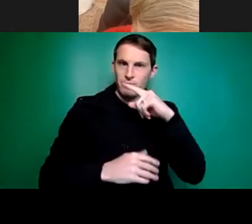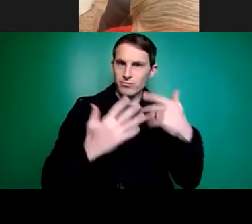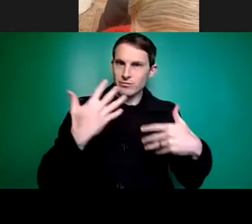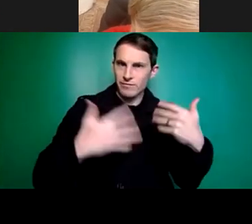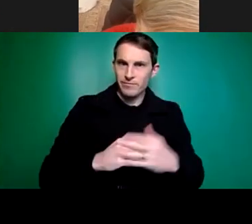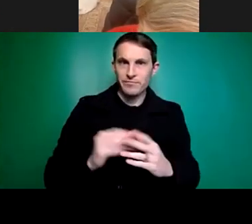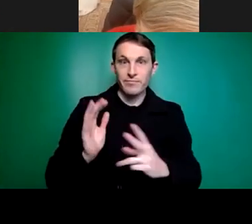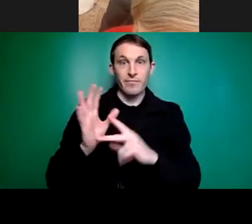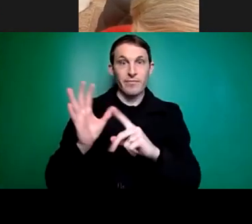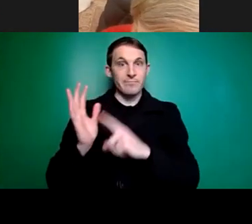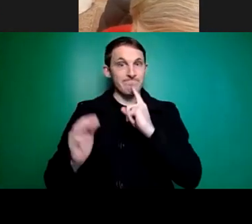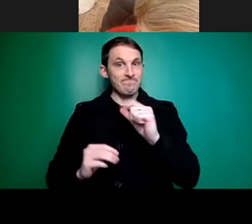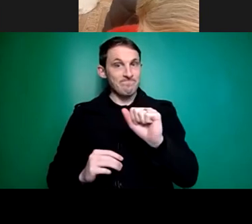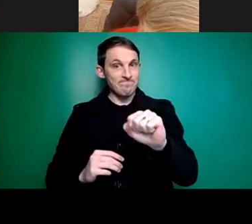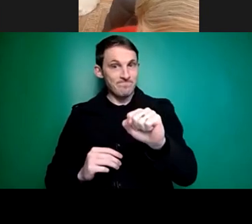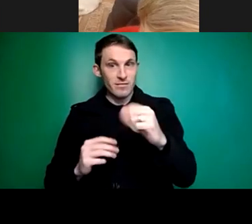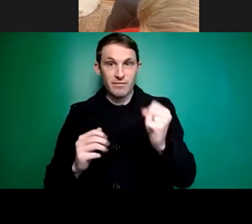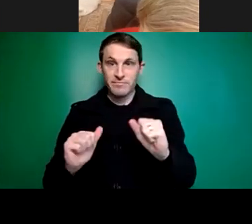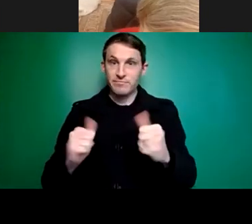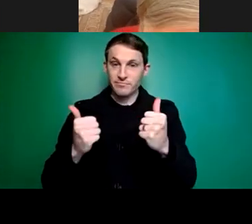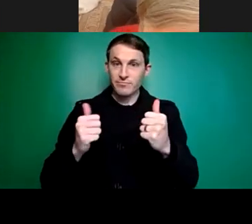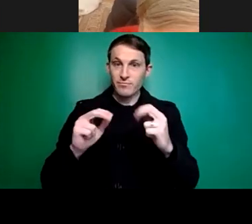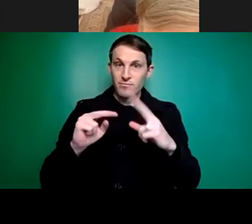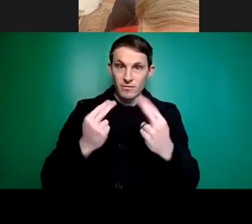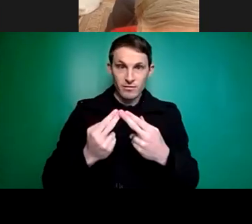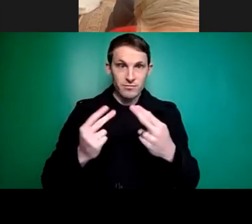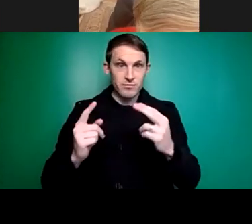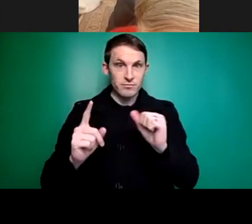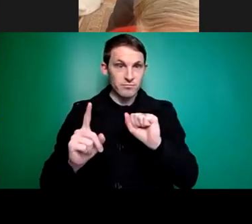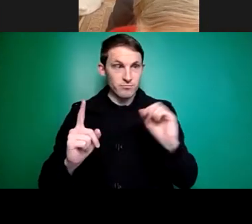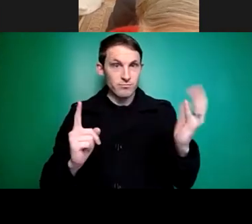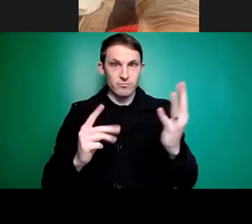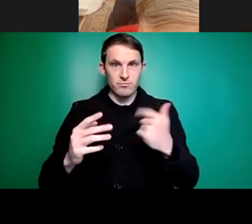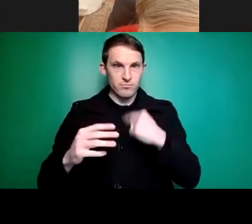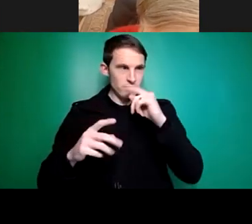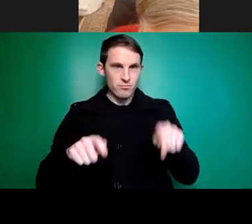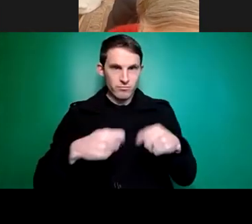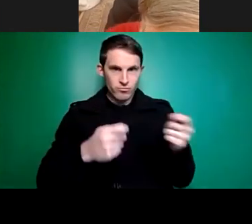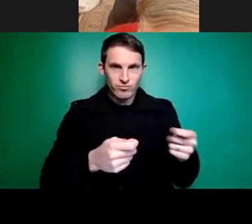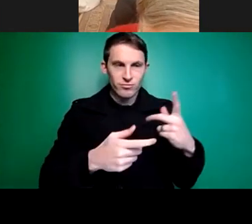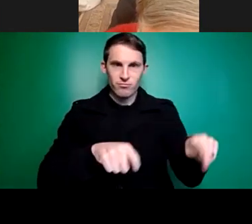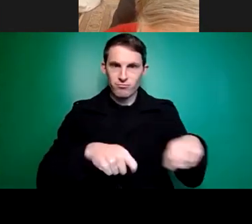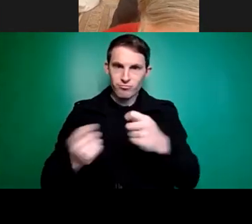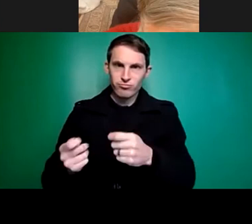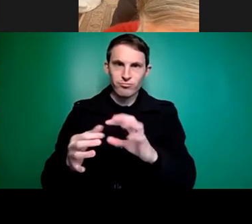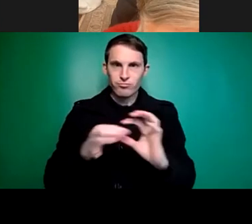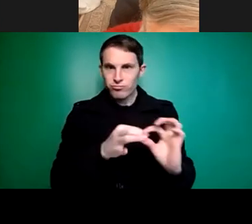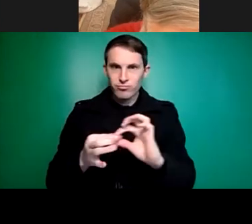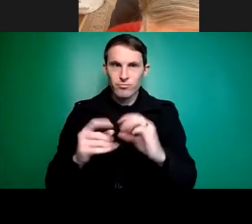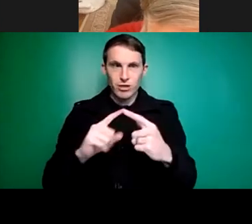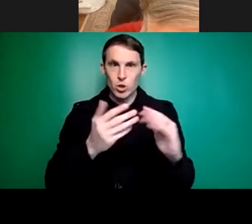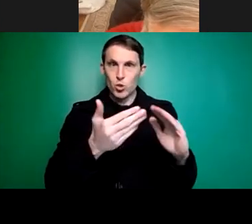own relatives how much they had to offer us and how much other people in the general community